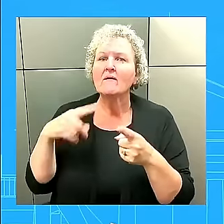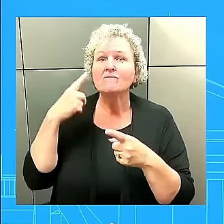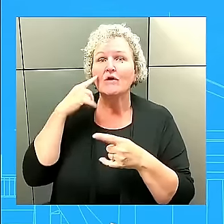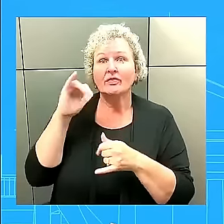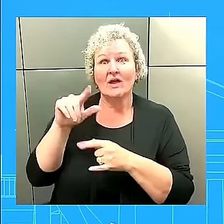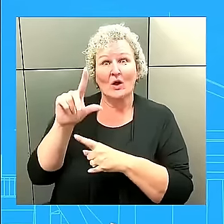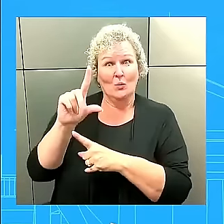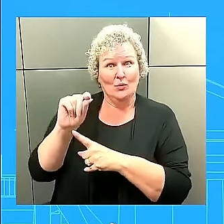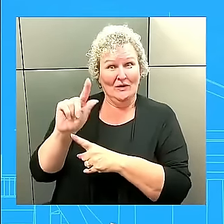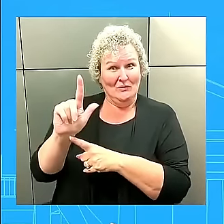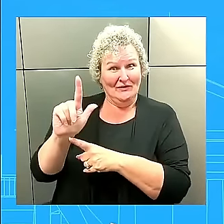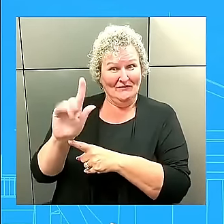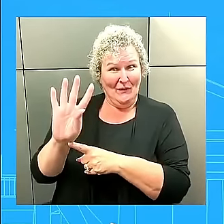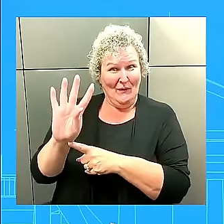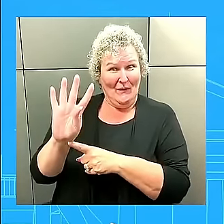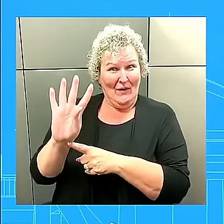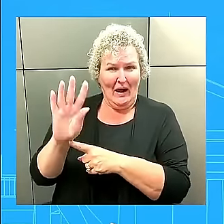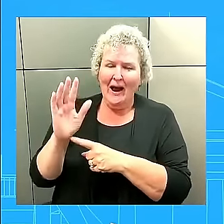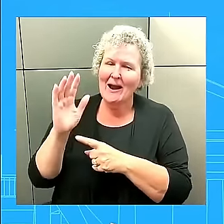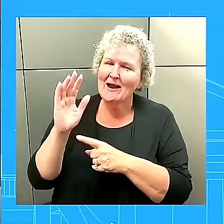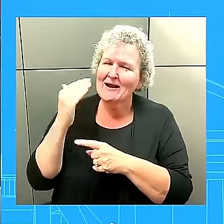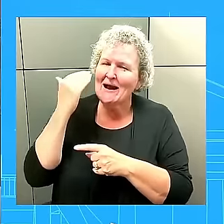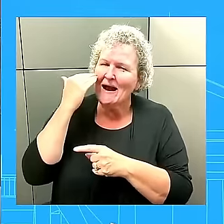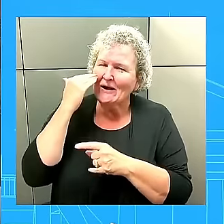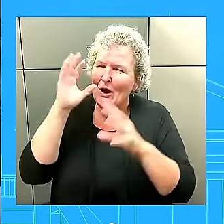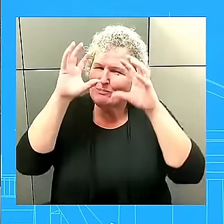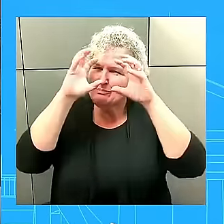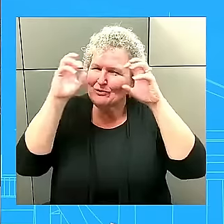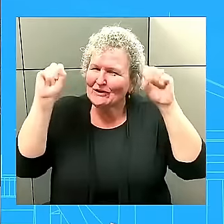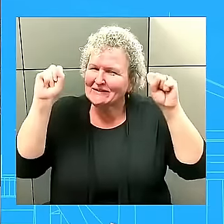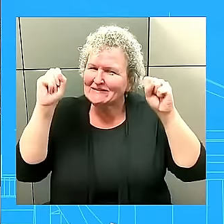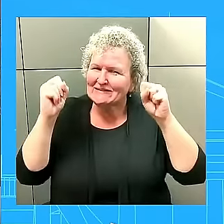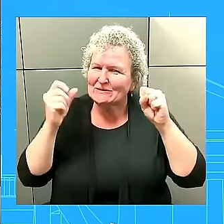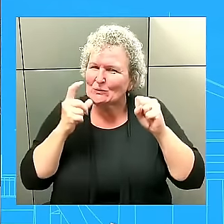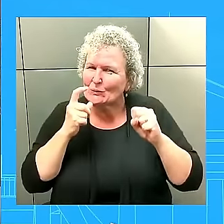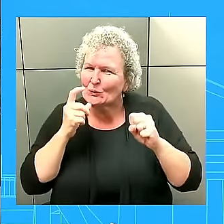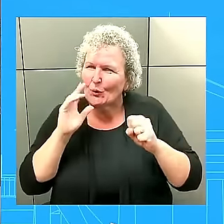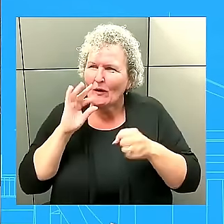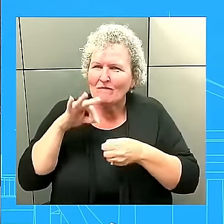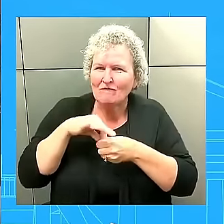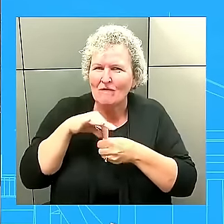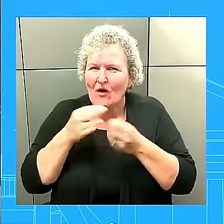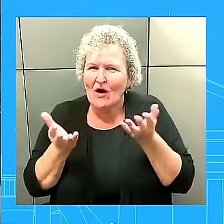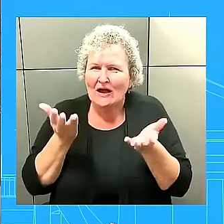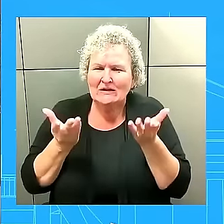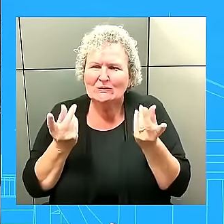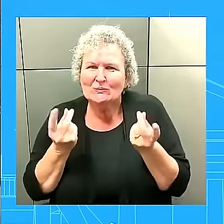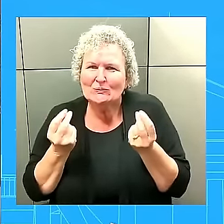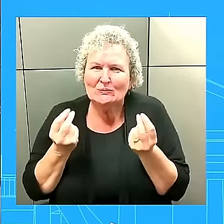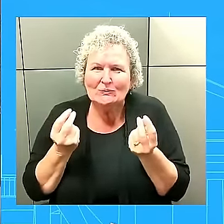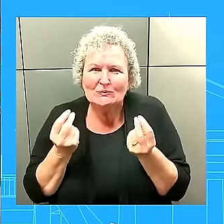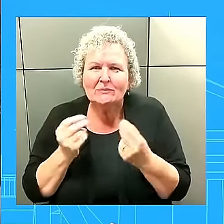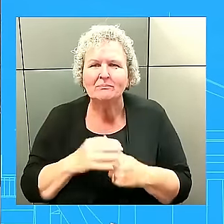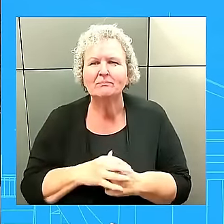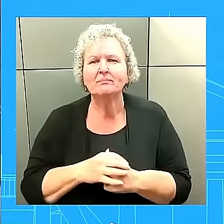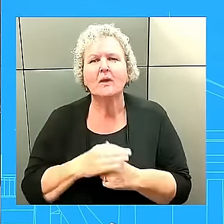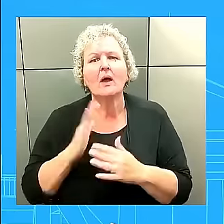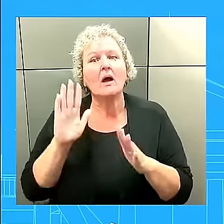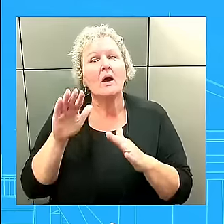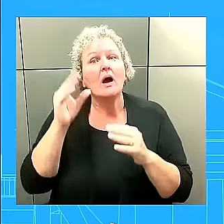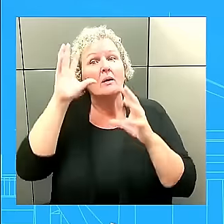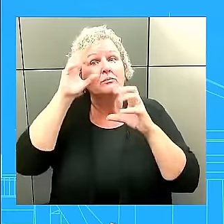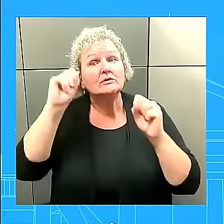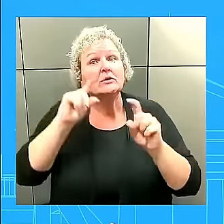I know, into the POTUS schedule. Early voting starts in Delaware, obviously, this week. And will he vote early before last night?